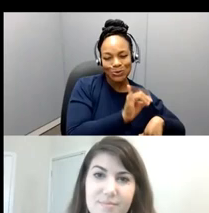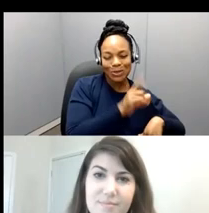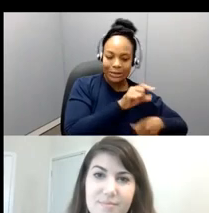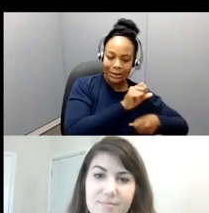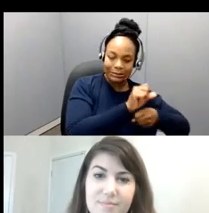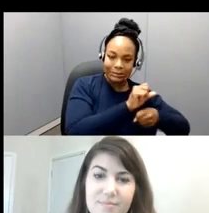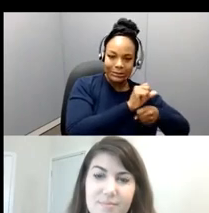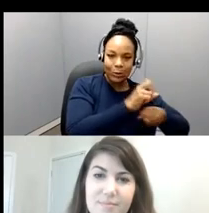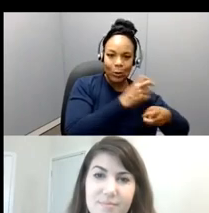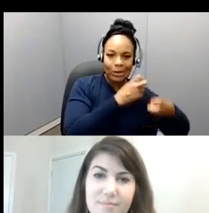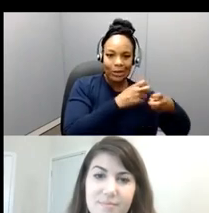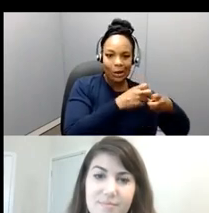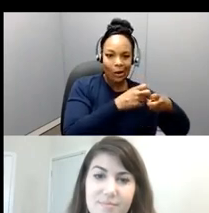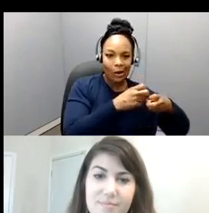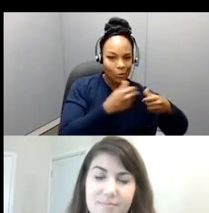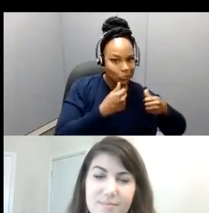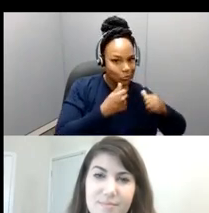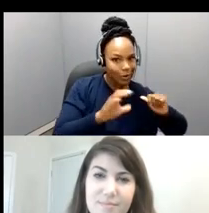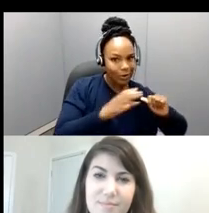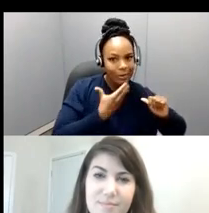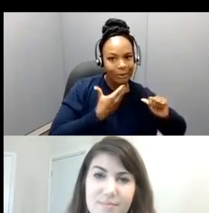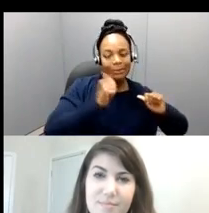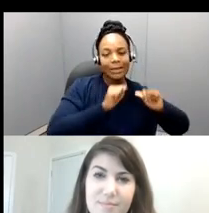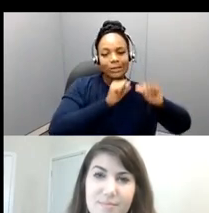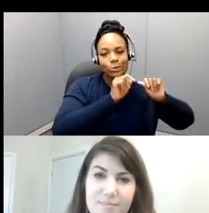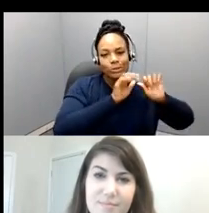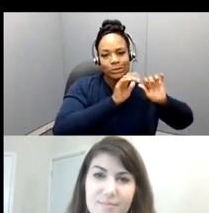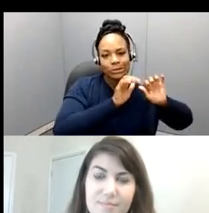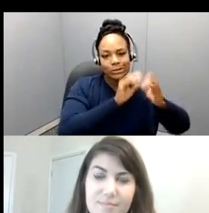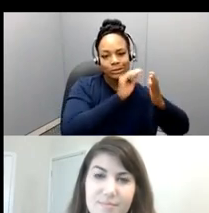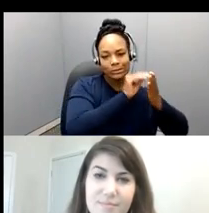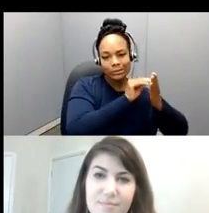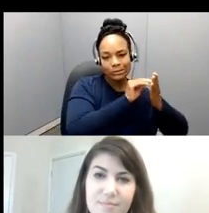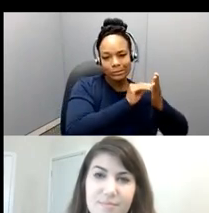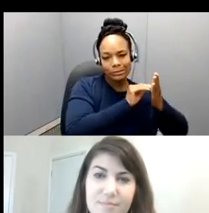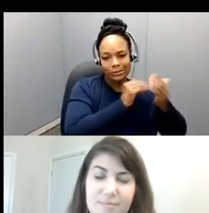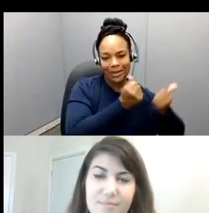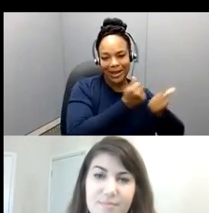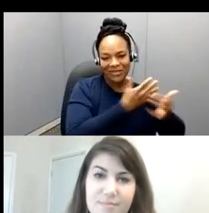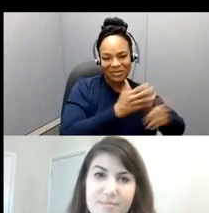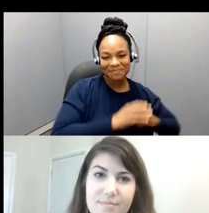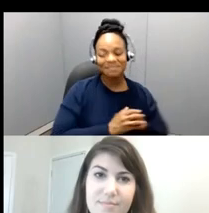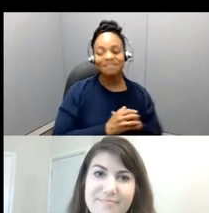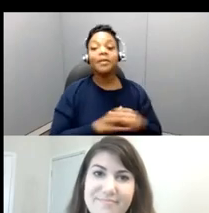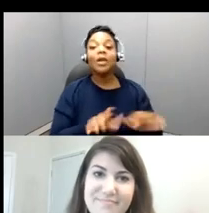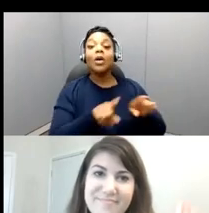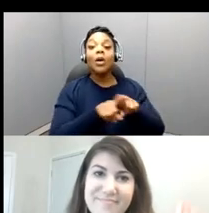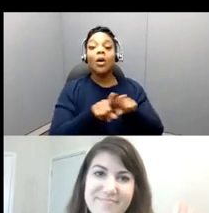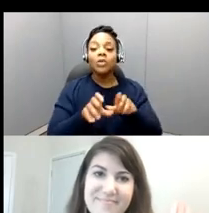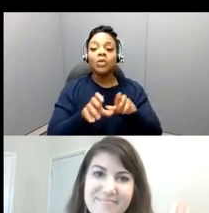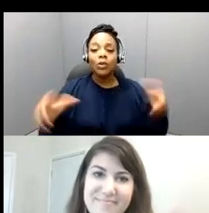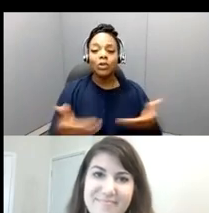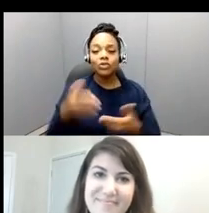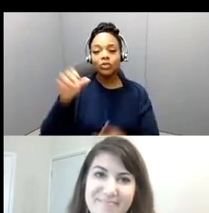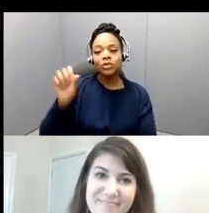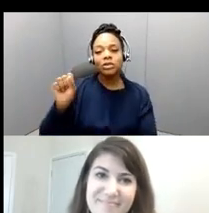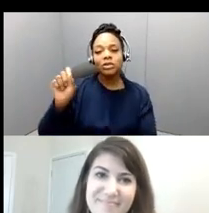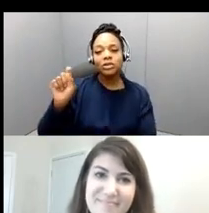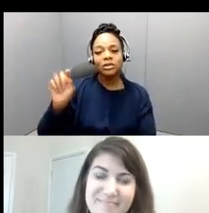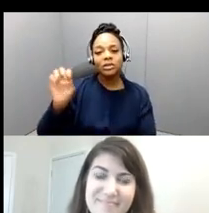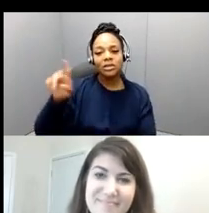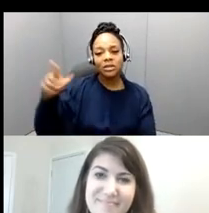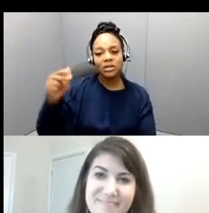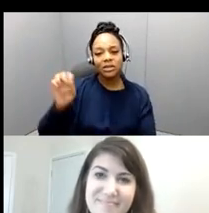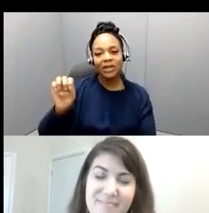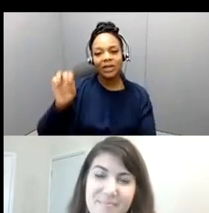today's conversation. I also want to introduce Stephanie McGee, who is from AERA. She